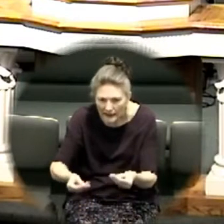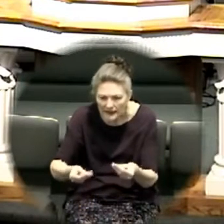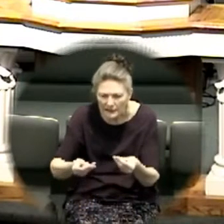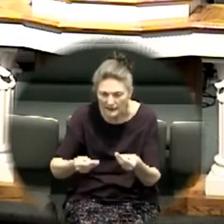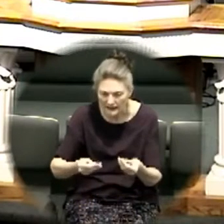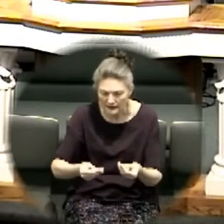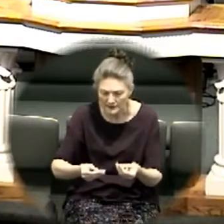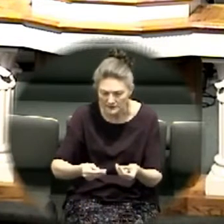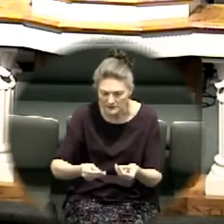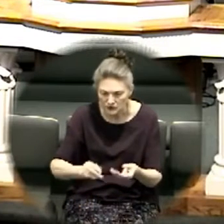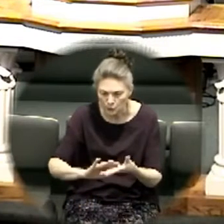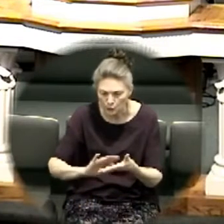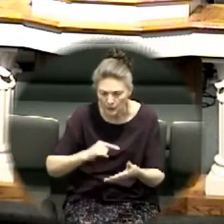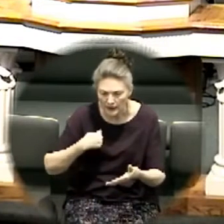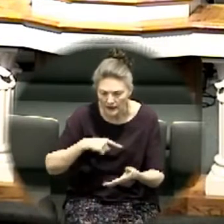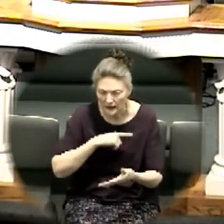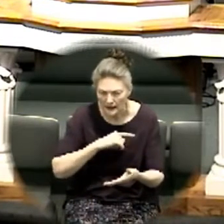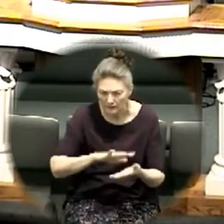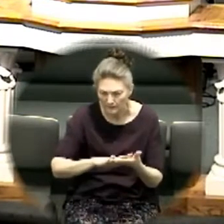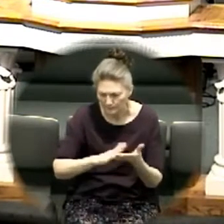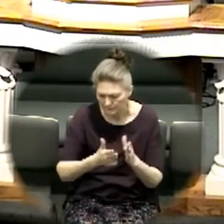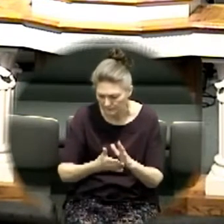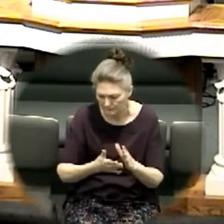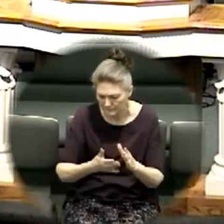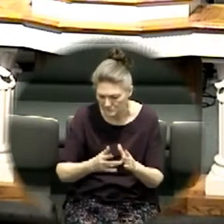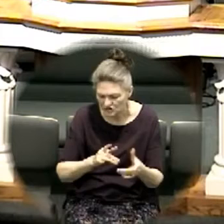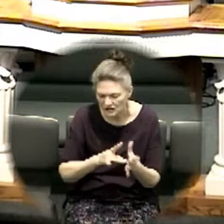baptized Jesus was baptized